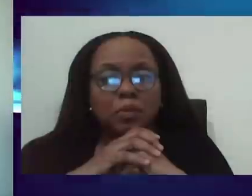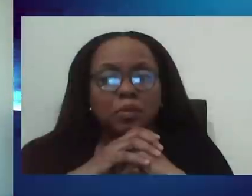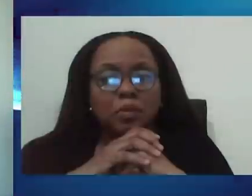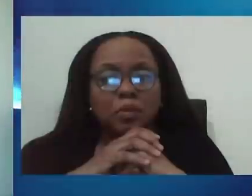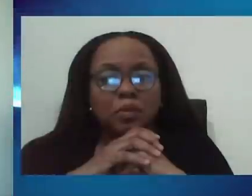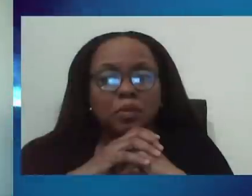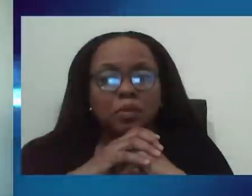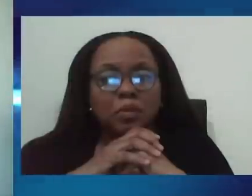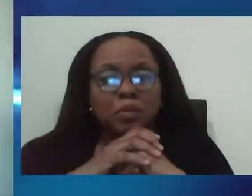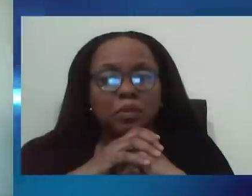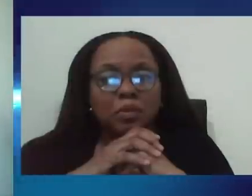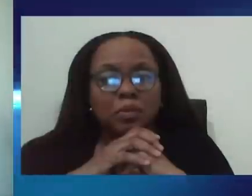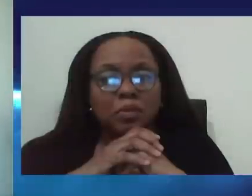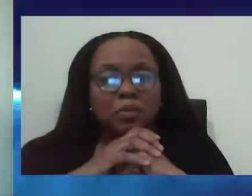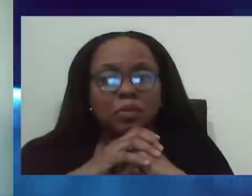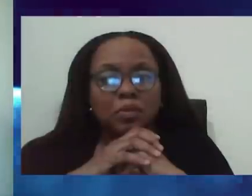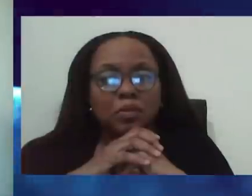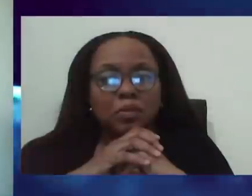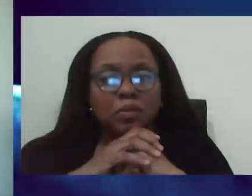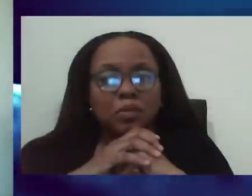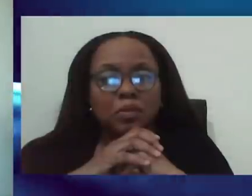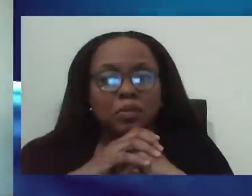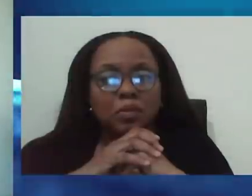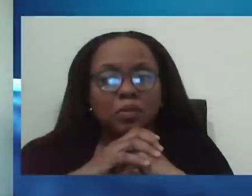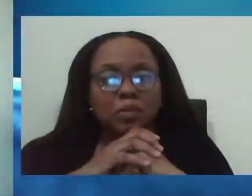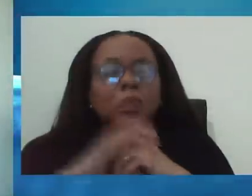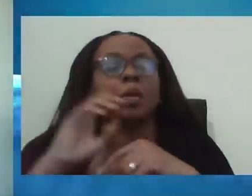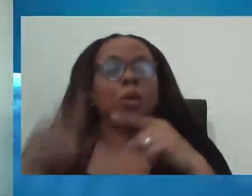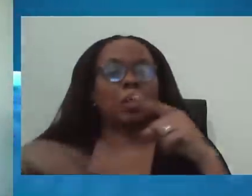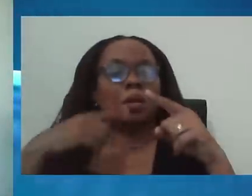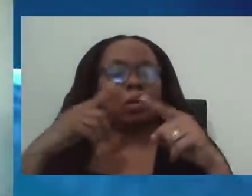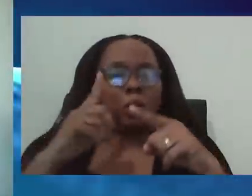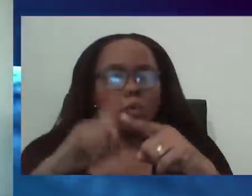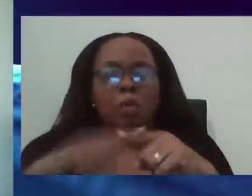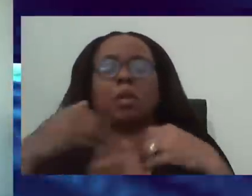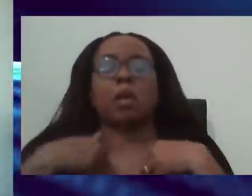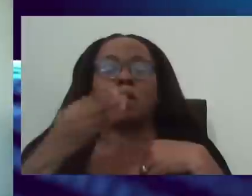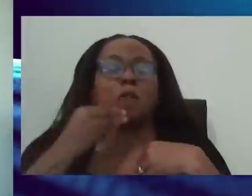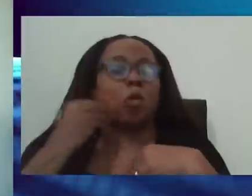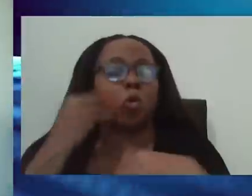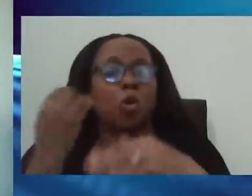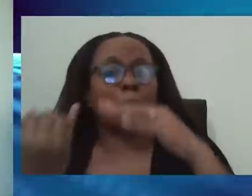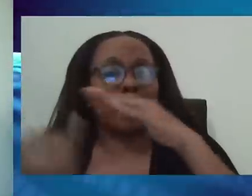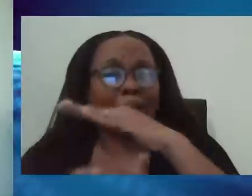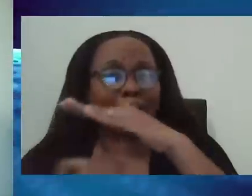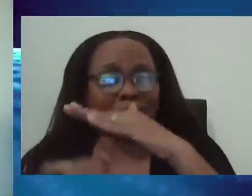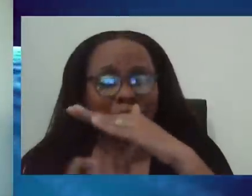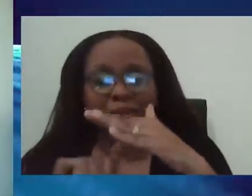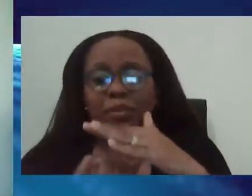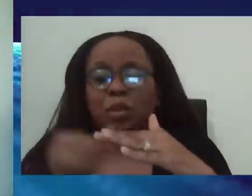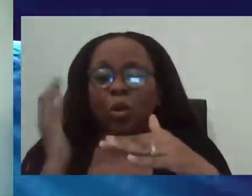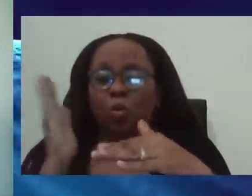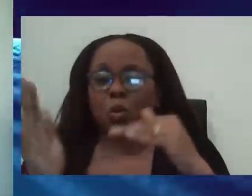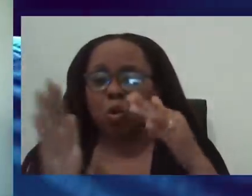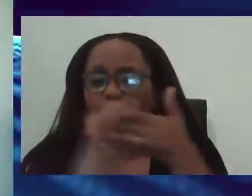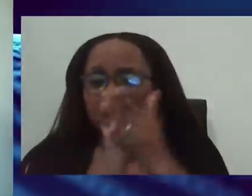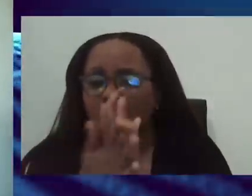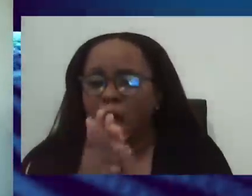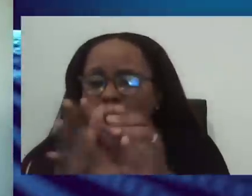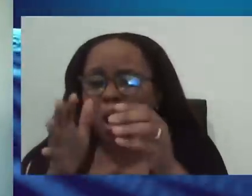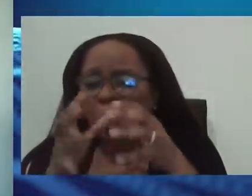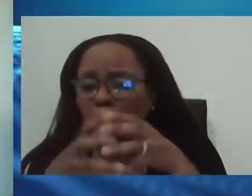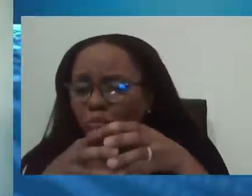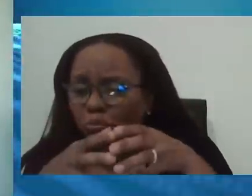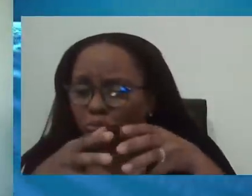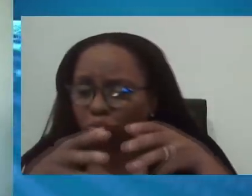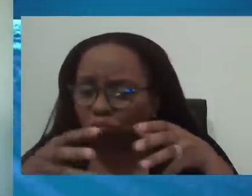overwhelmed based on the resources that you have available to monitor and assess these